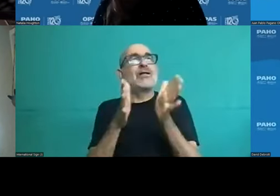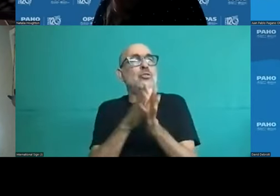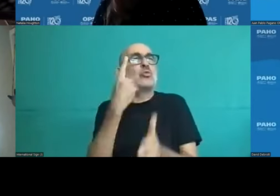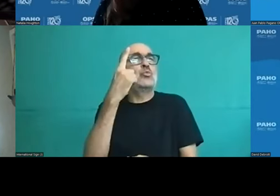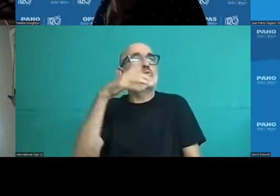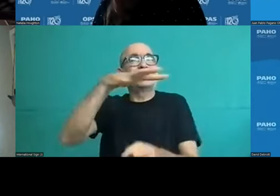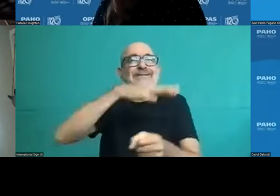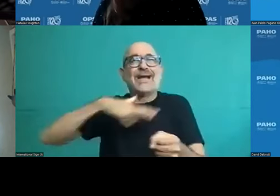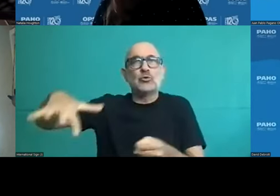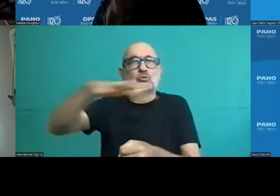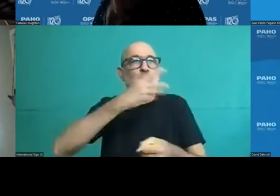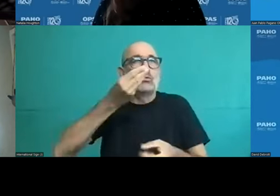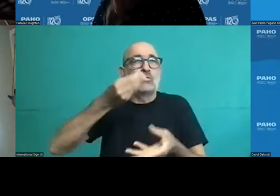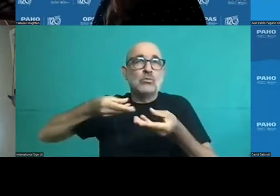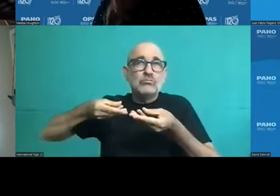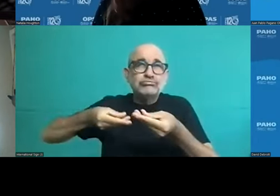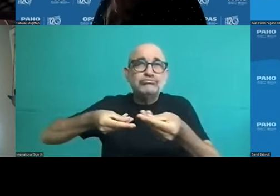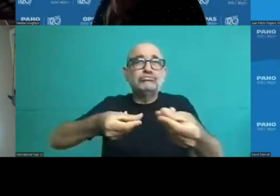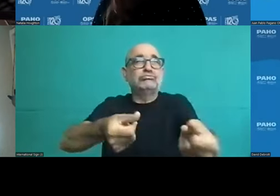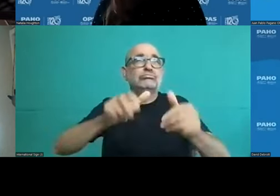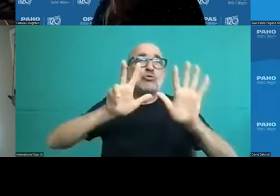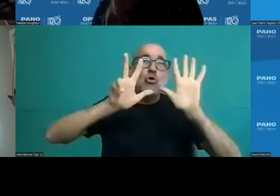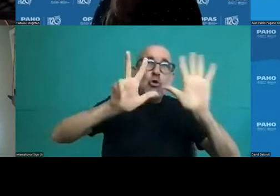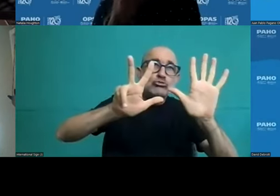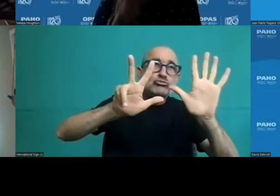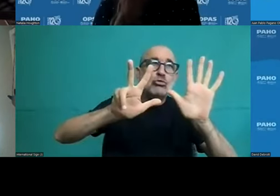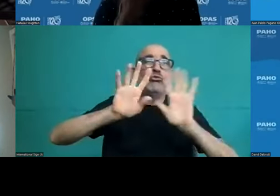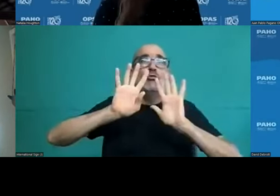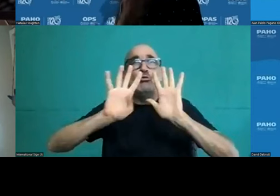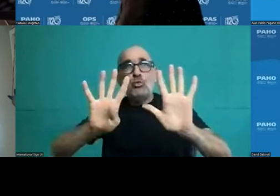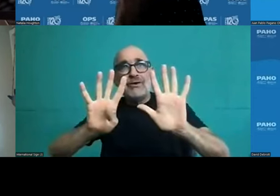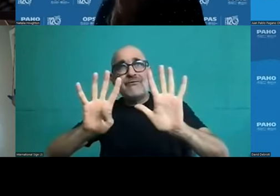regulate. So I think, and to sum it up,